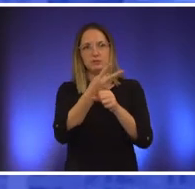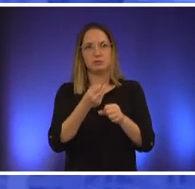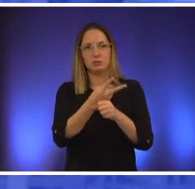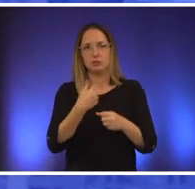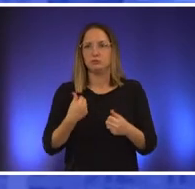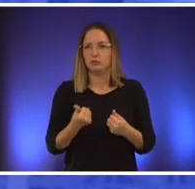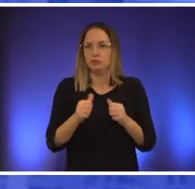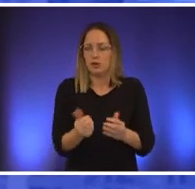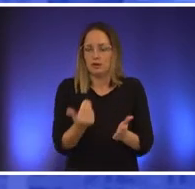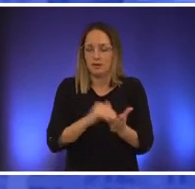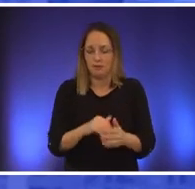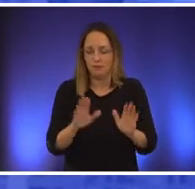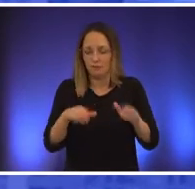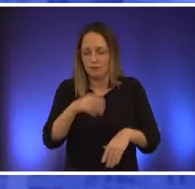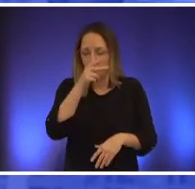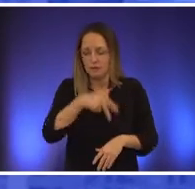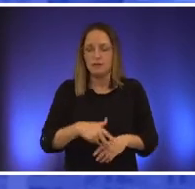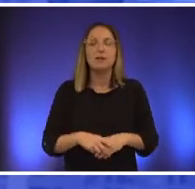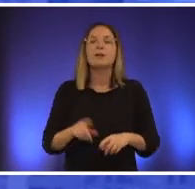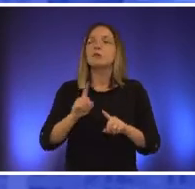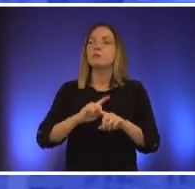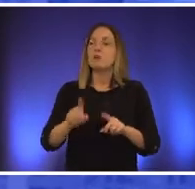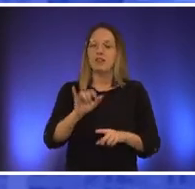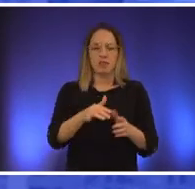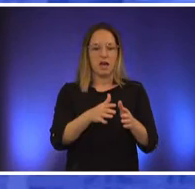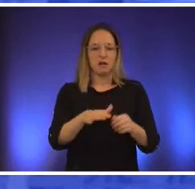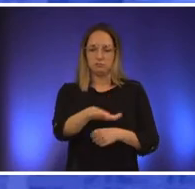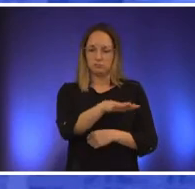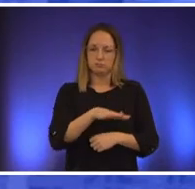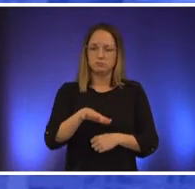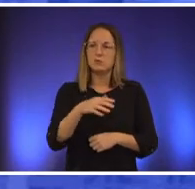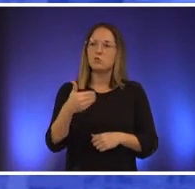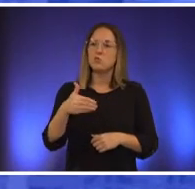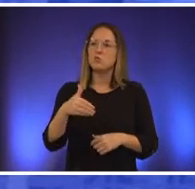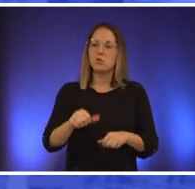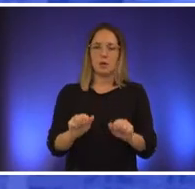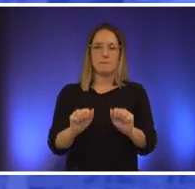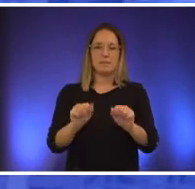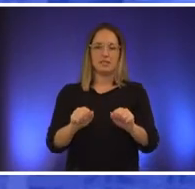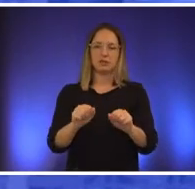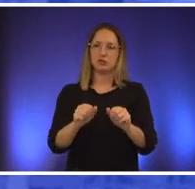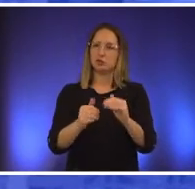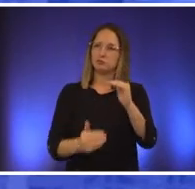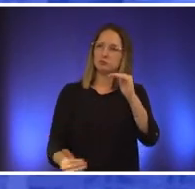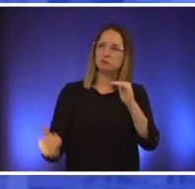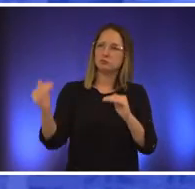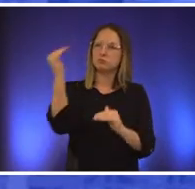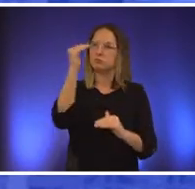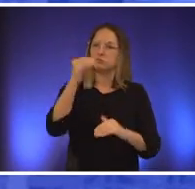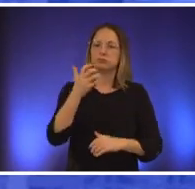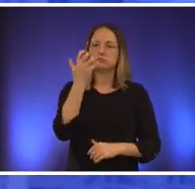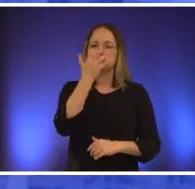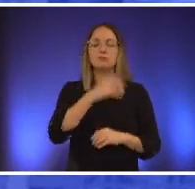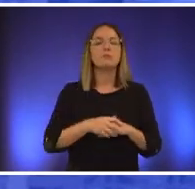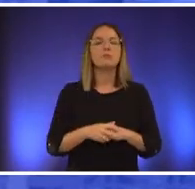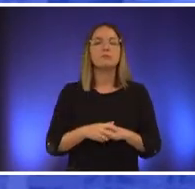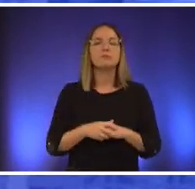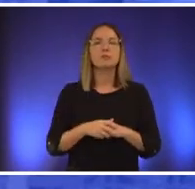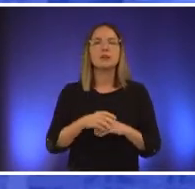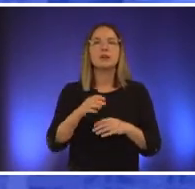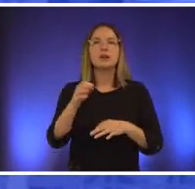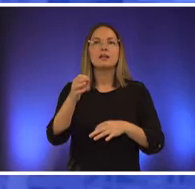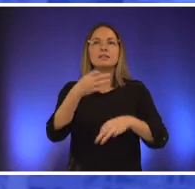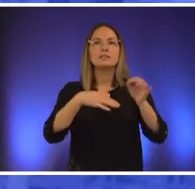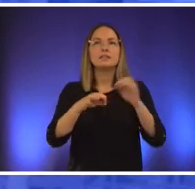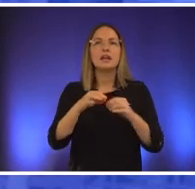there's so much potential for this part of austin and instead of having solutions in the eastern edge of the county